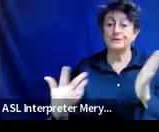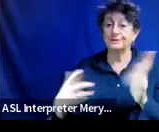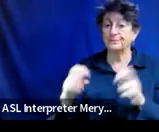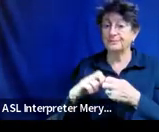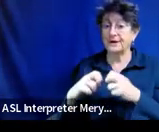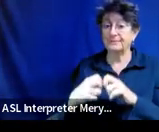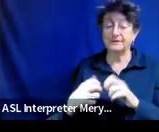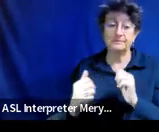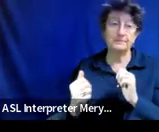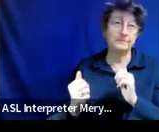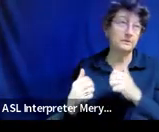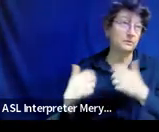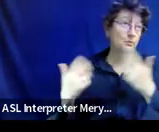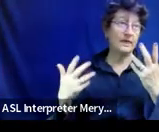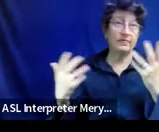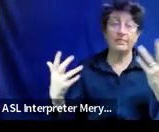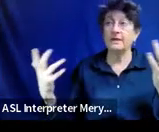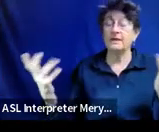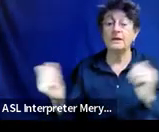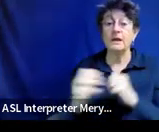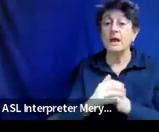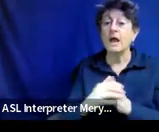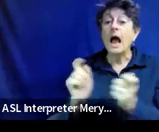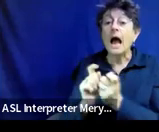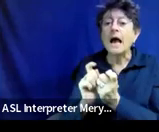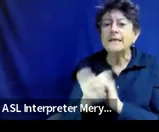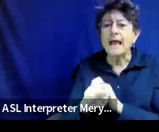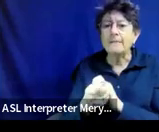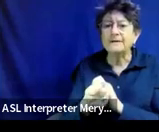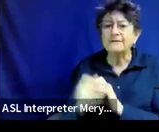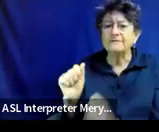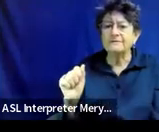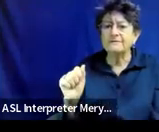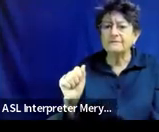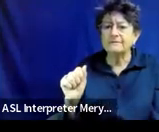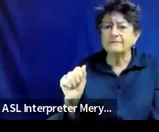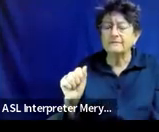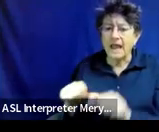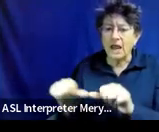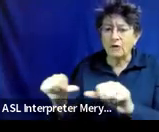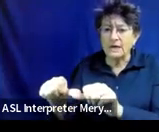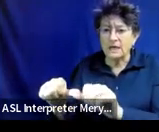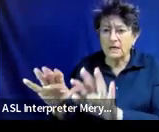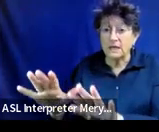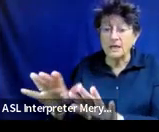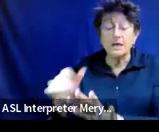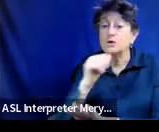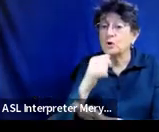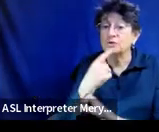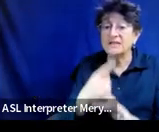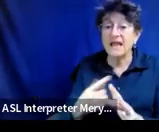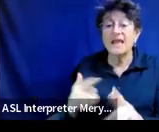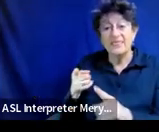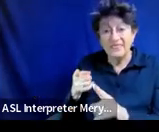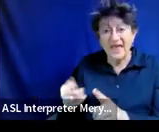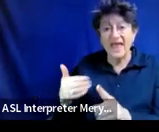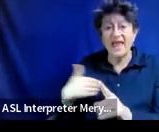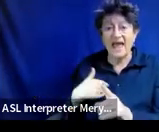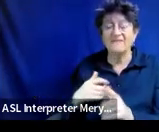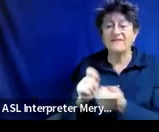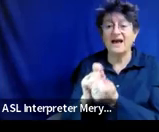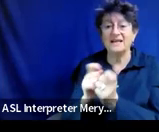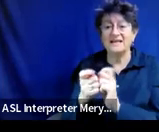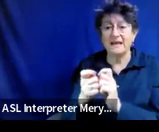in the let's say adaptive area instead of saying that they have adaptive gaps or adaptive functioning gaps